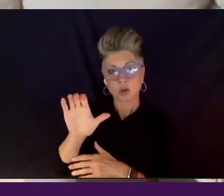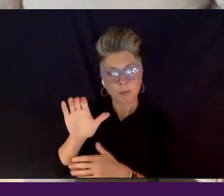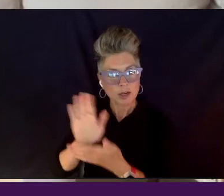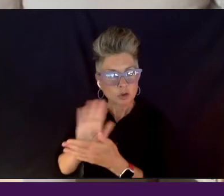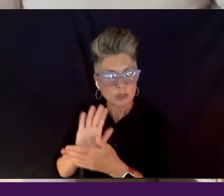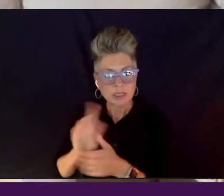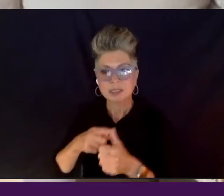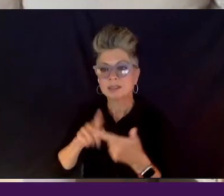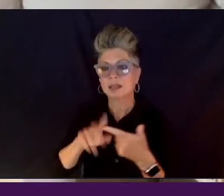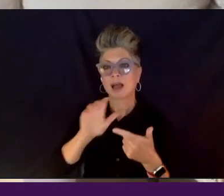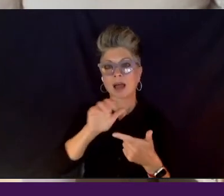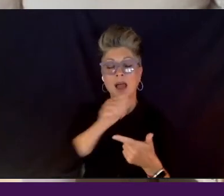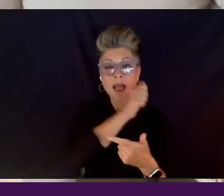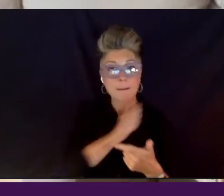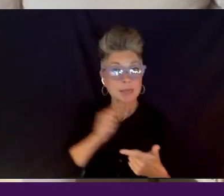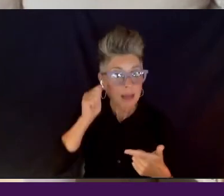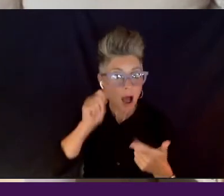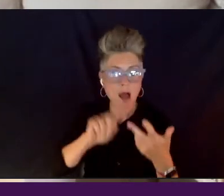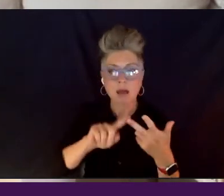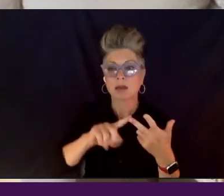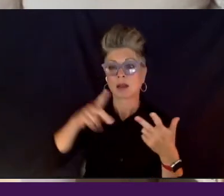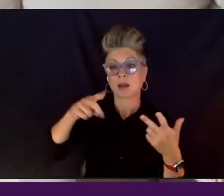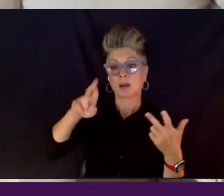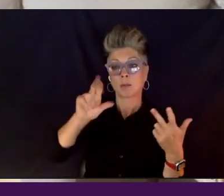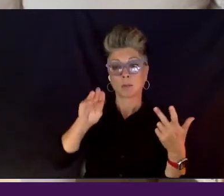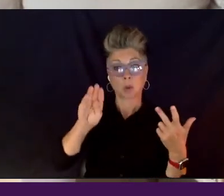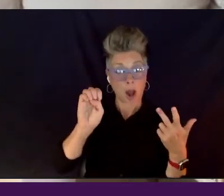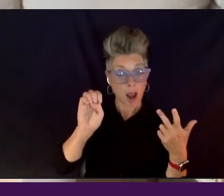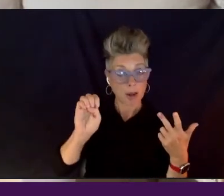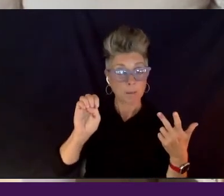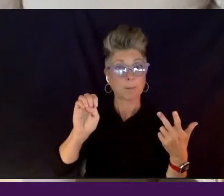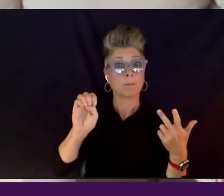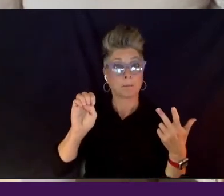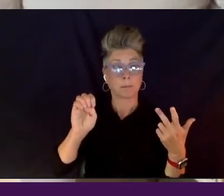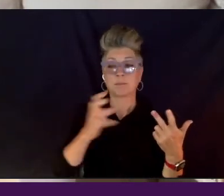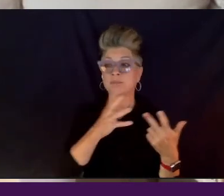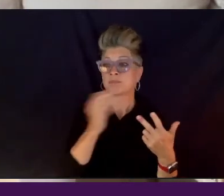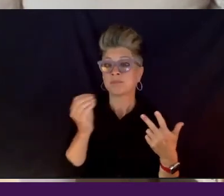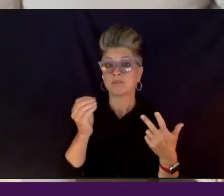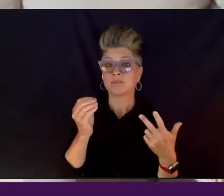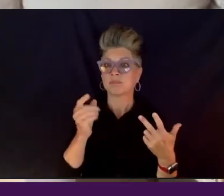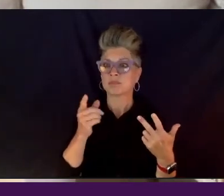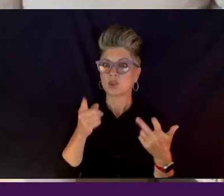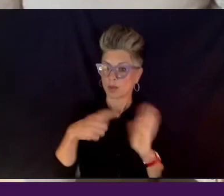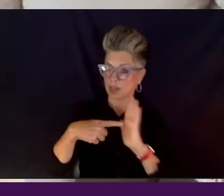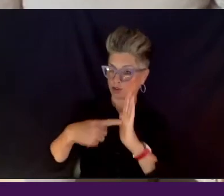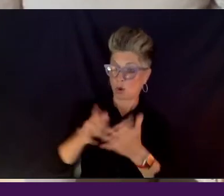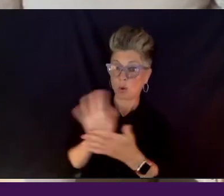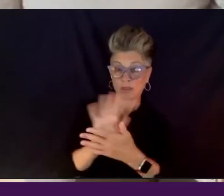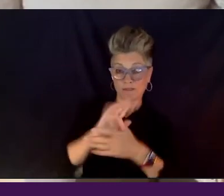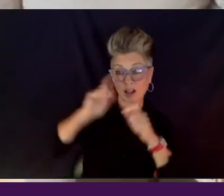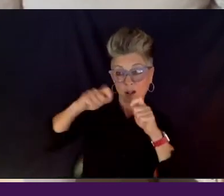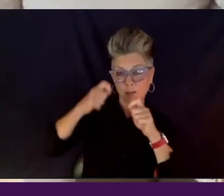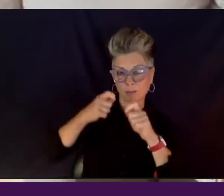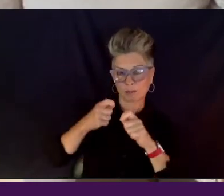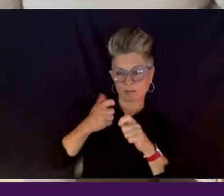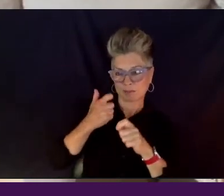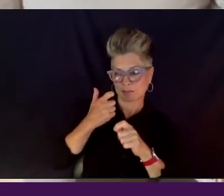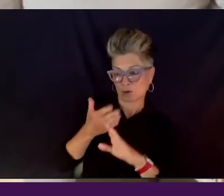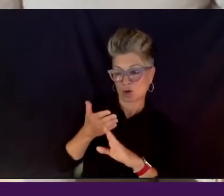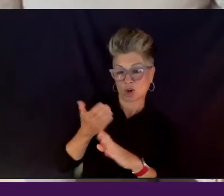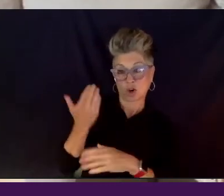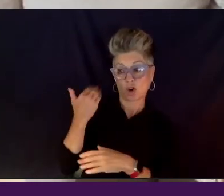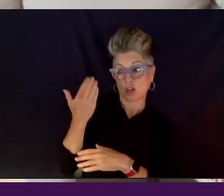Prime Video Channel. Um, so that, um, and they released the film, um, earlier this year, um, and also on iTunes.